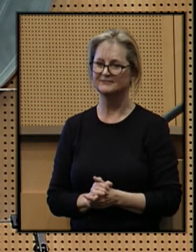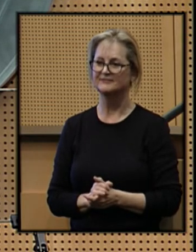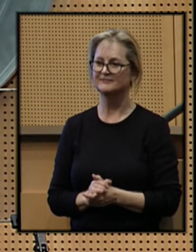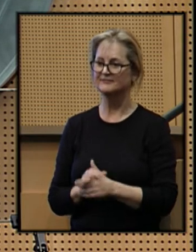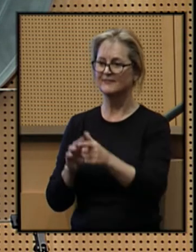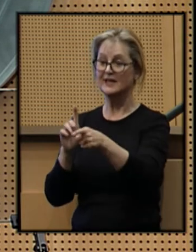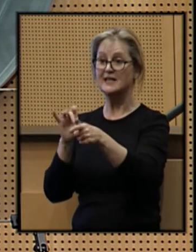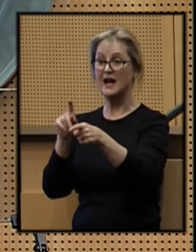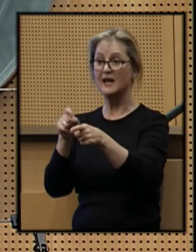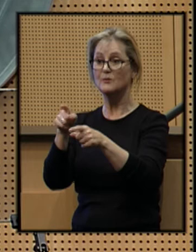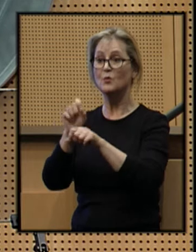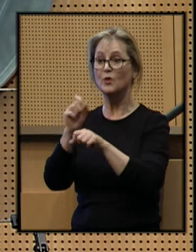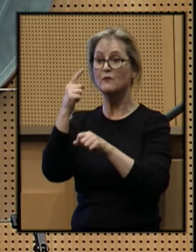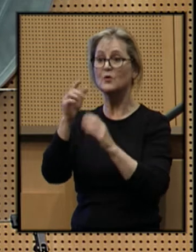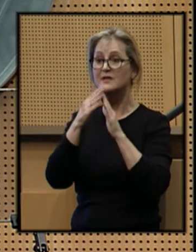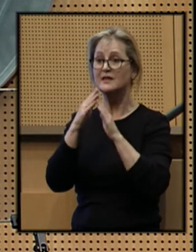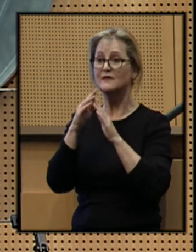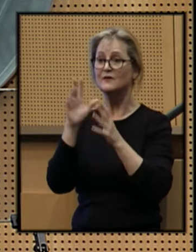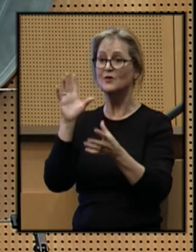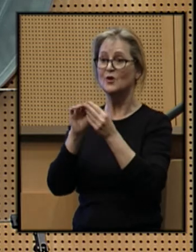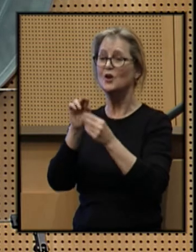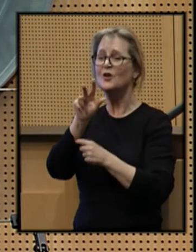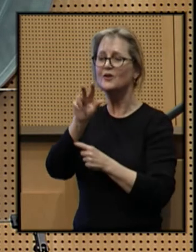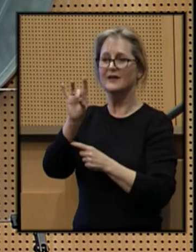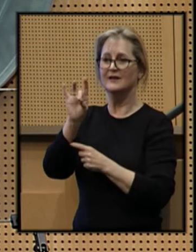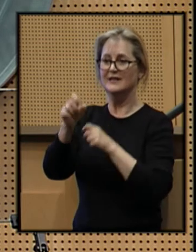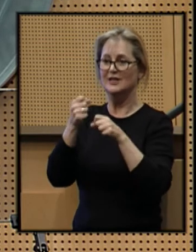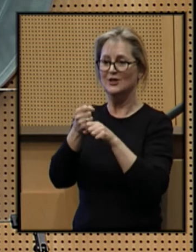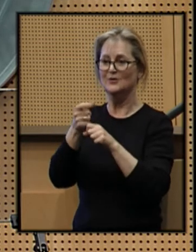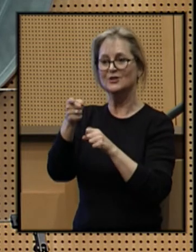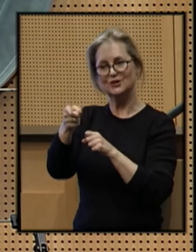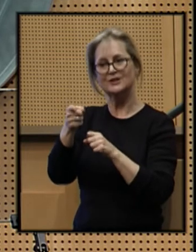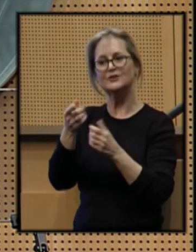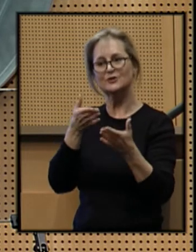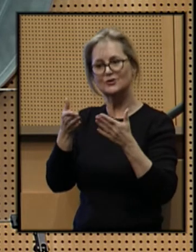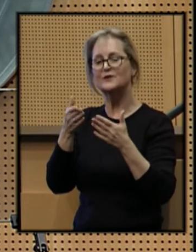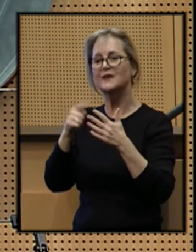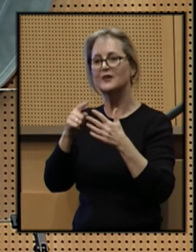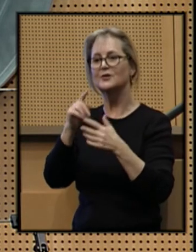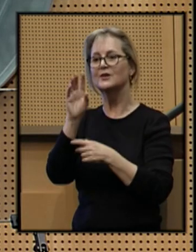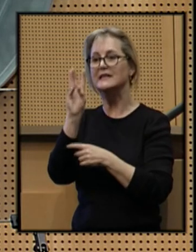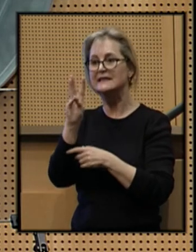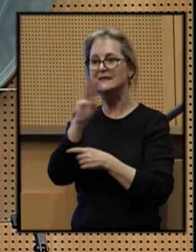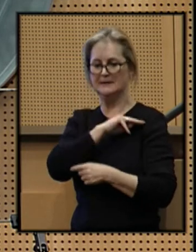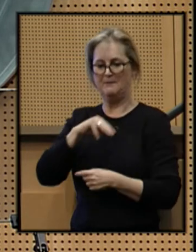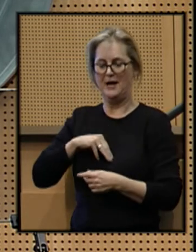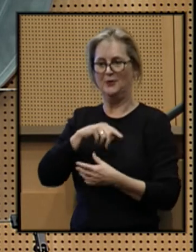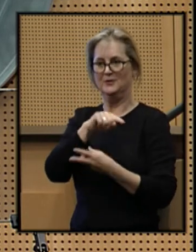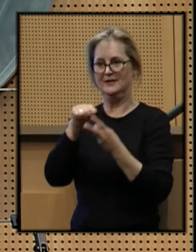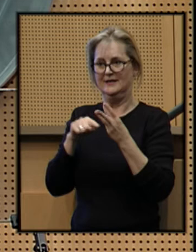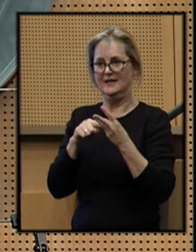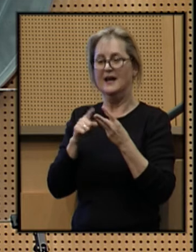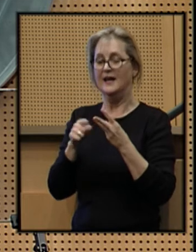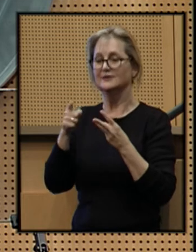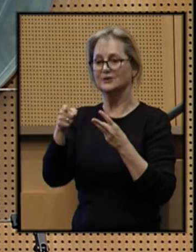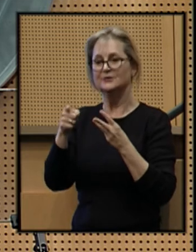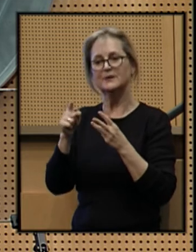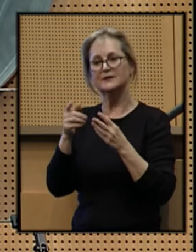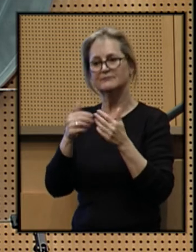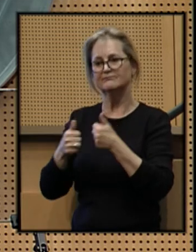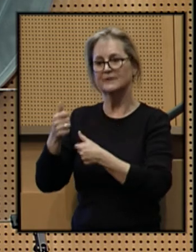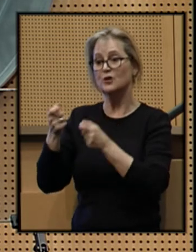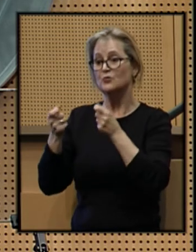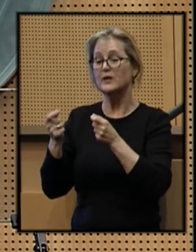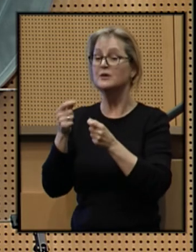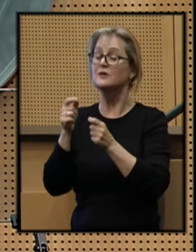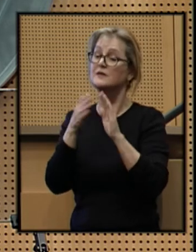Dianne has been working for the city for 38 years. She has served under six mayors, and has been the director of